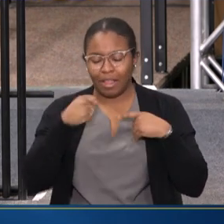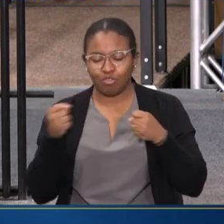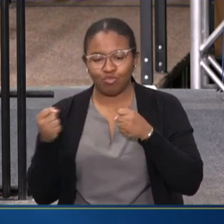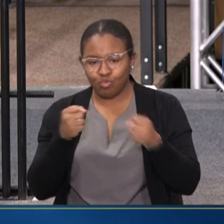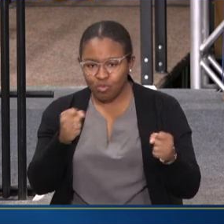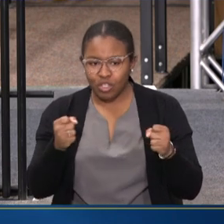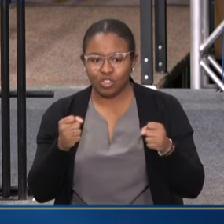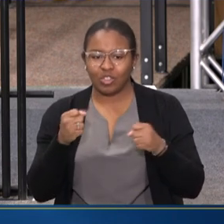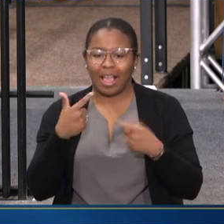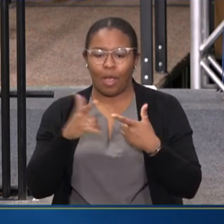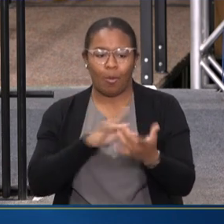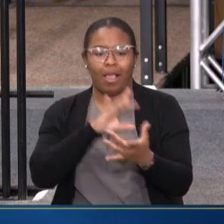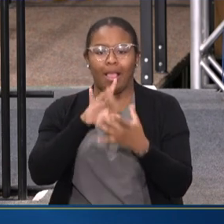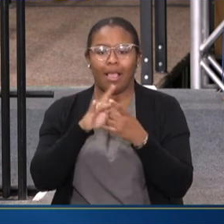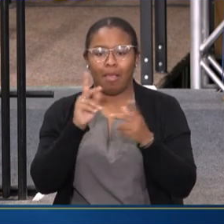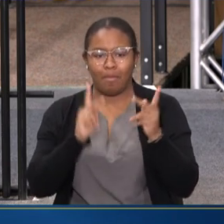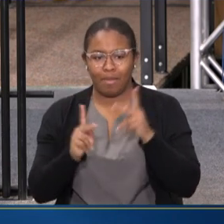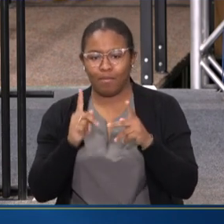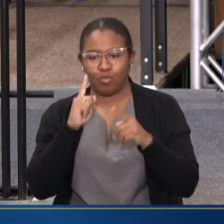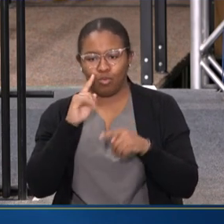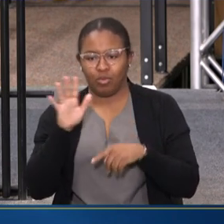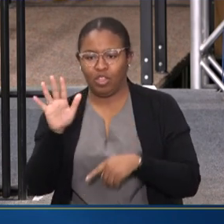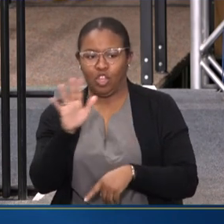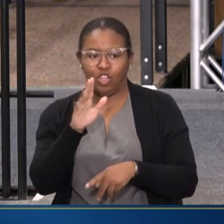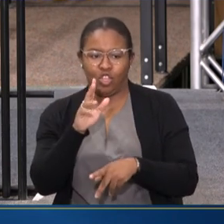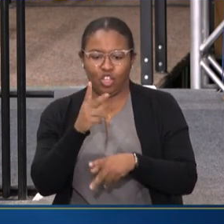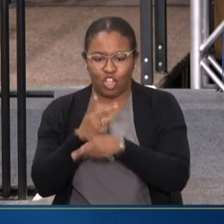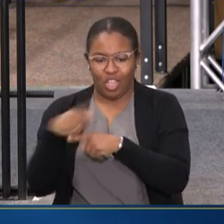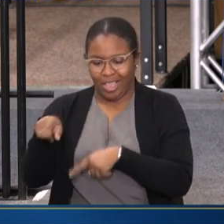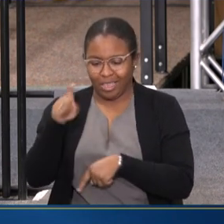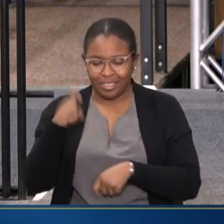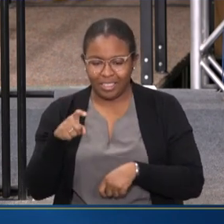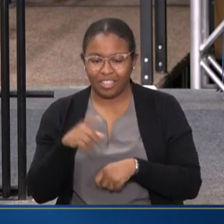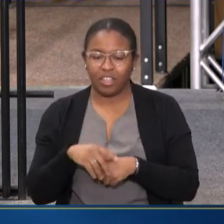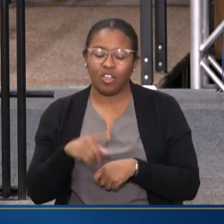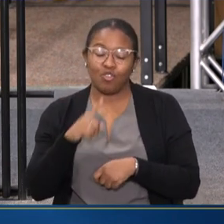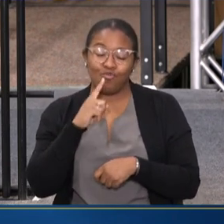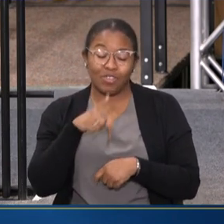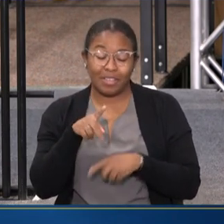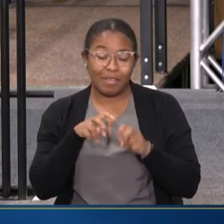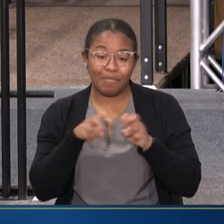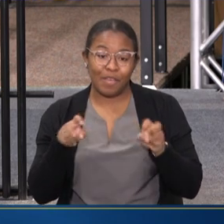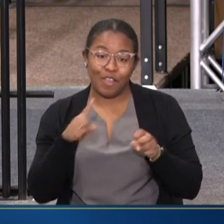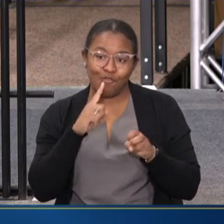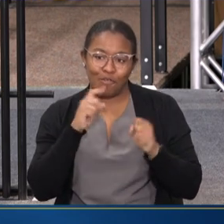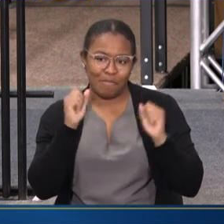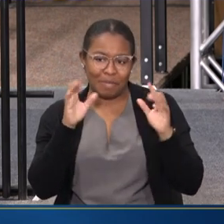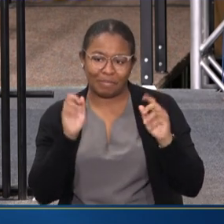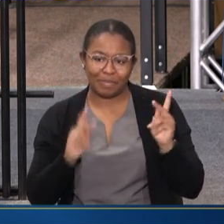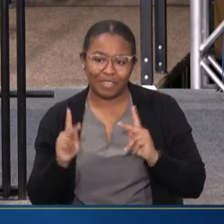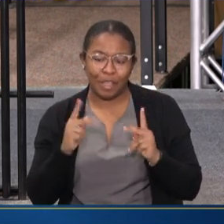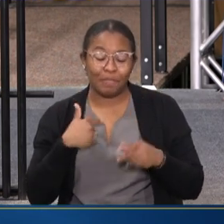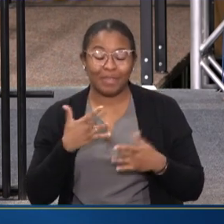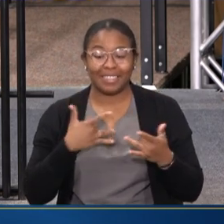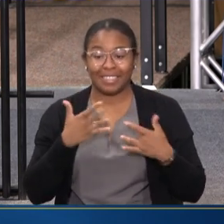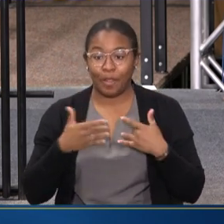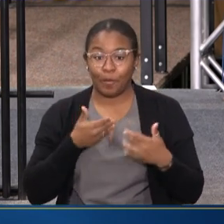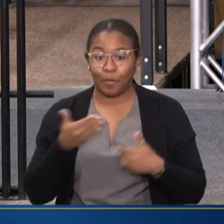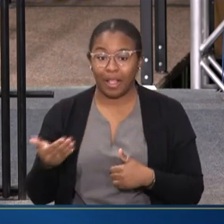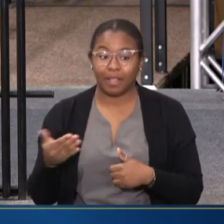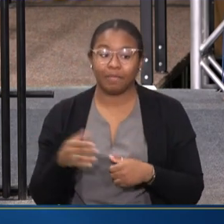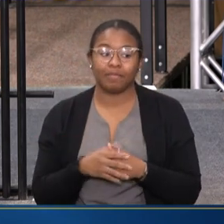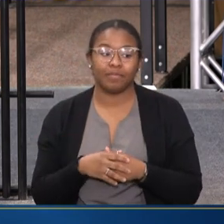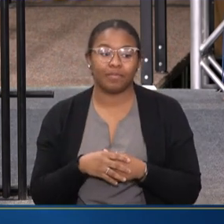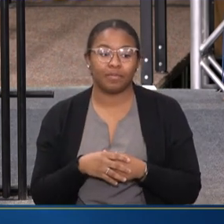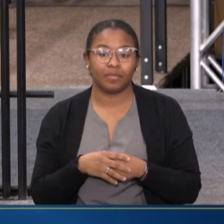CONNECTING PEOPLE TO THE CARE THAT THEY NEED. THIS IS TRULY AN ALL-STAR PANEL. WE ARE SO EXCITED TO WELCOME TO THE STAGE